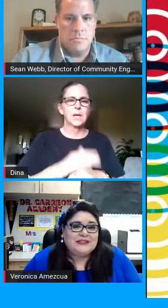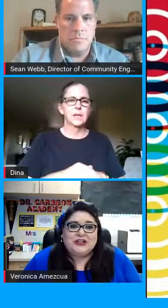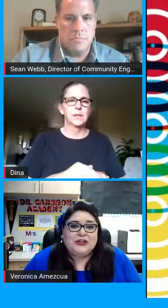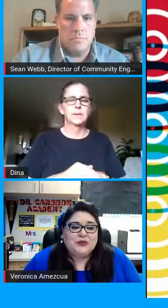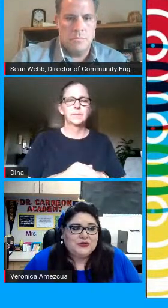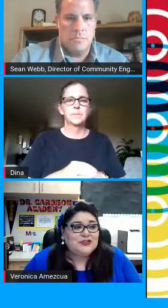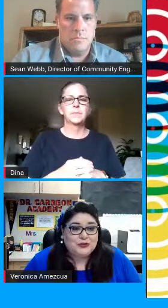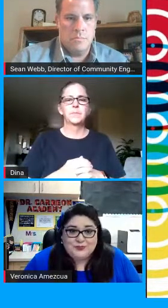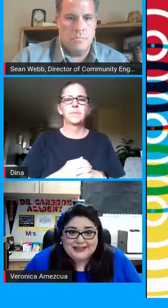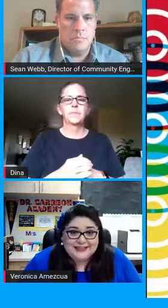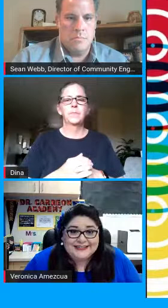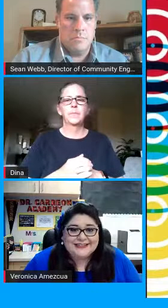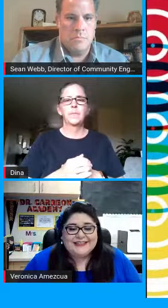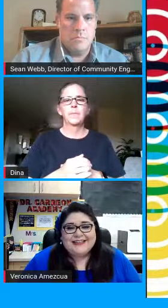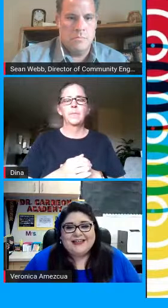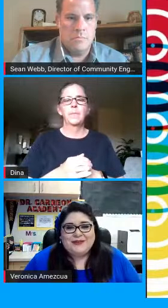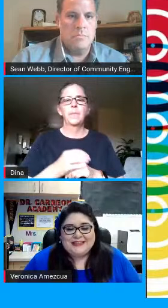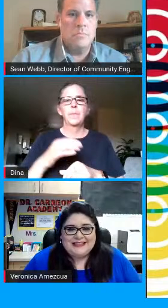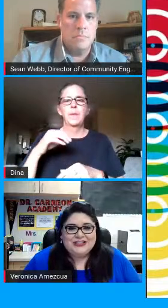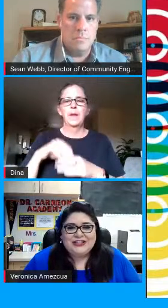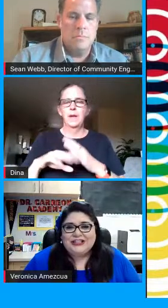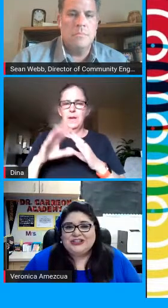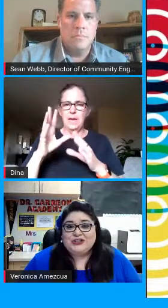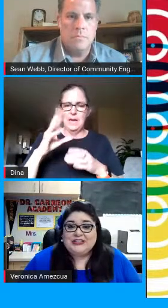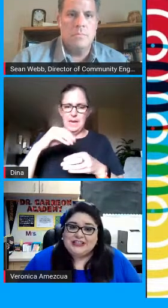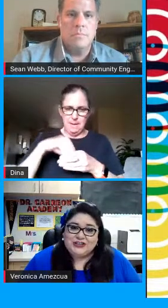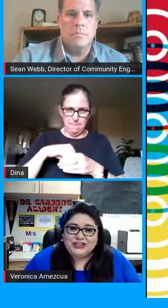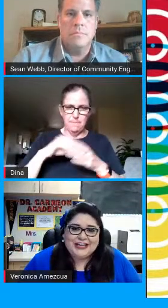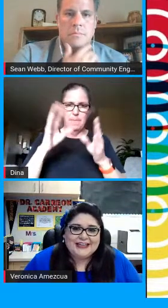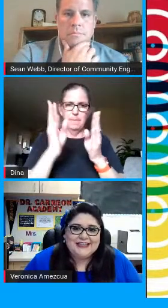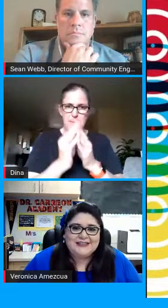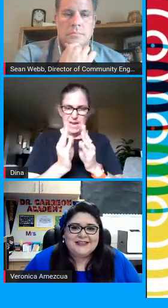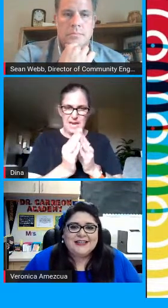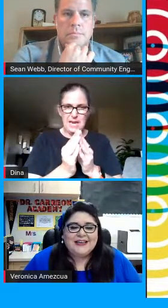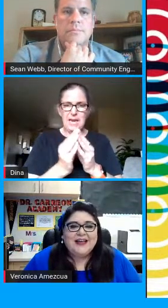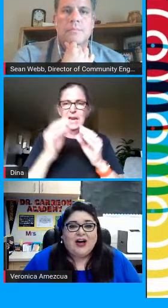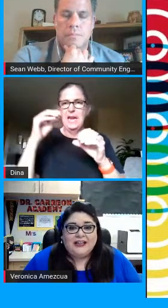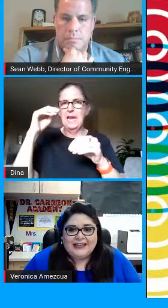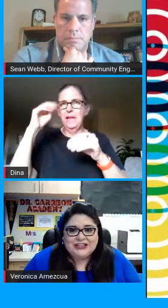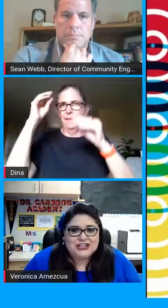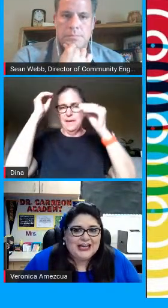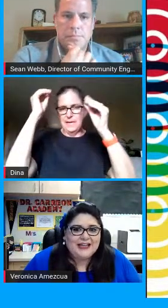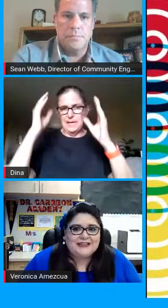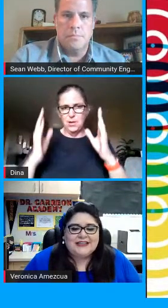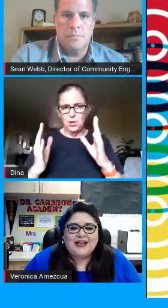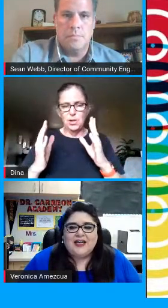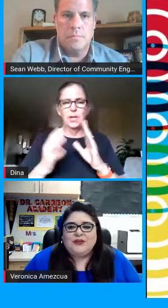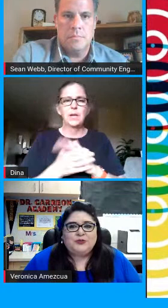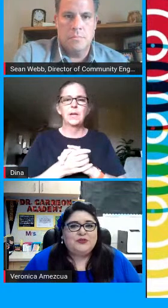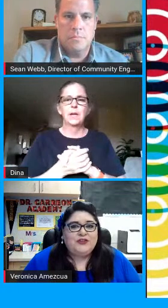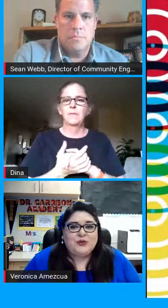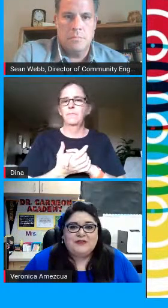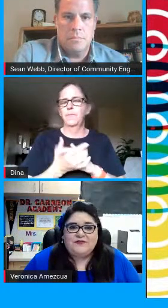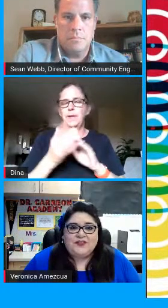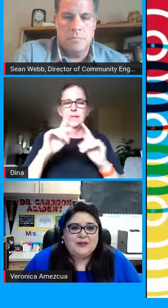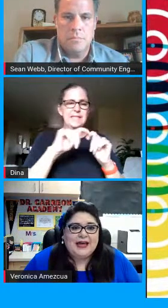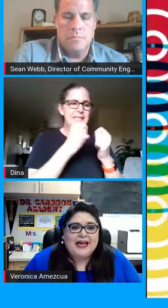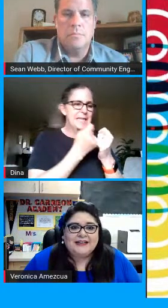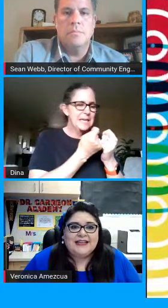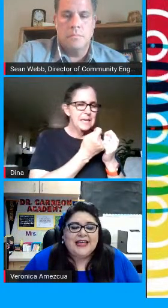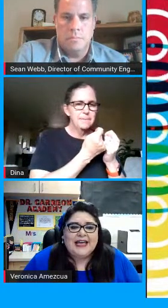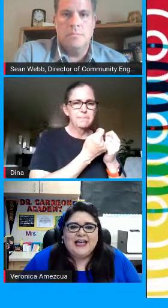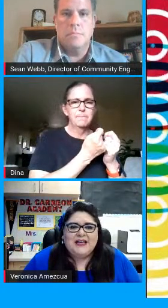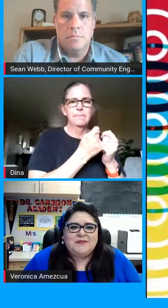examples include zoom meetings students with a teacher student teacher check-ins-ins online chats there's review and